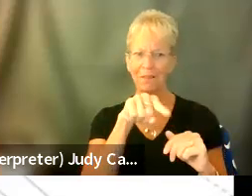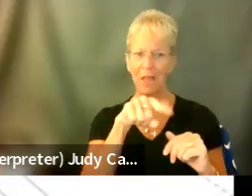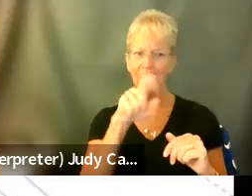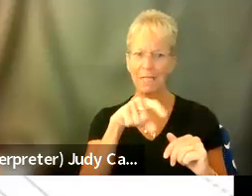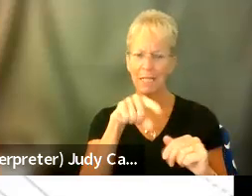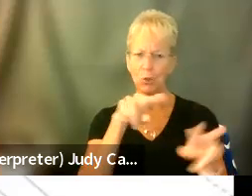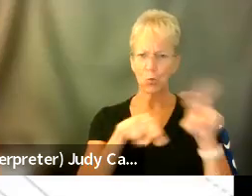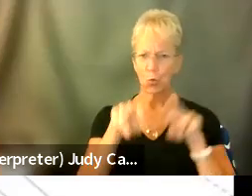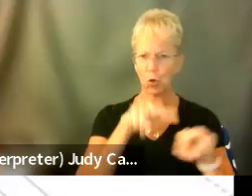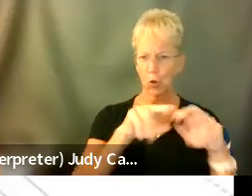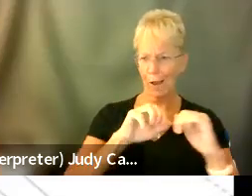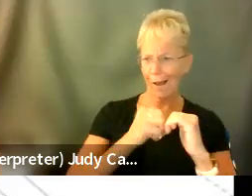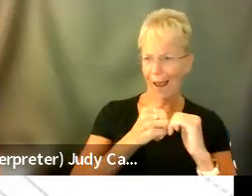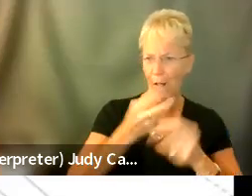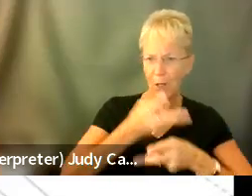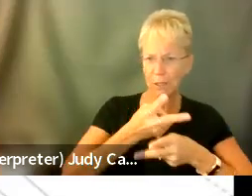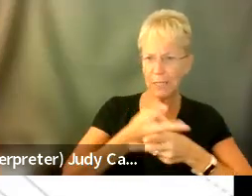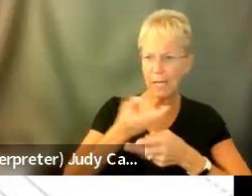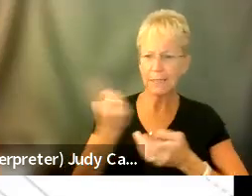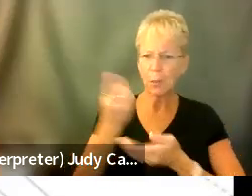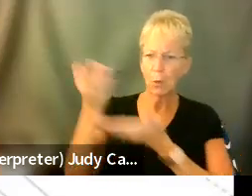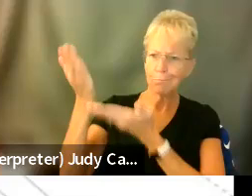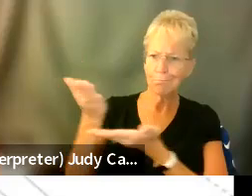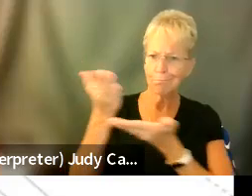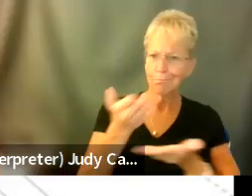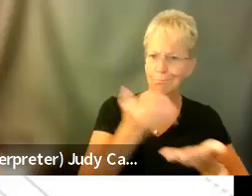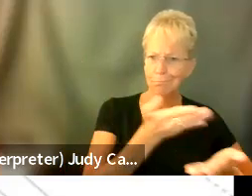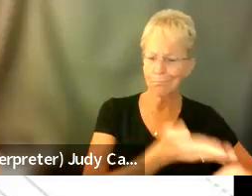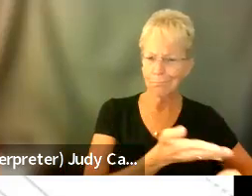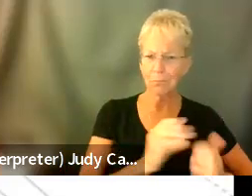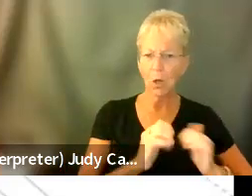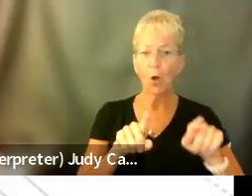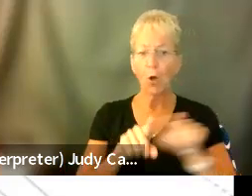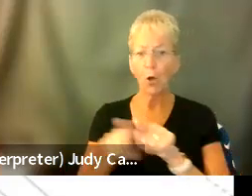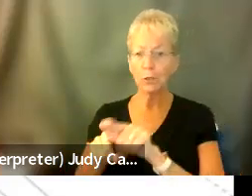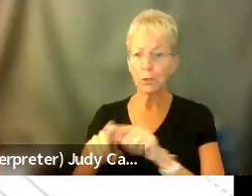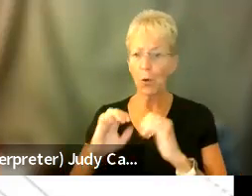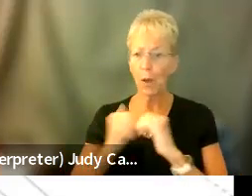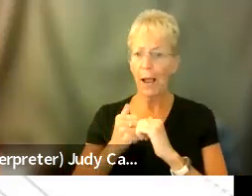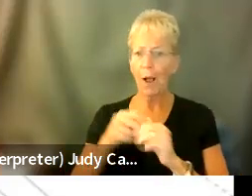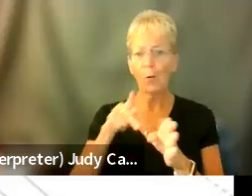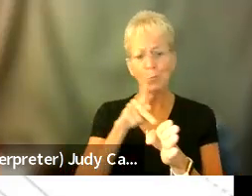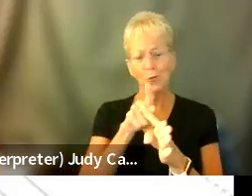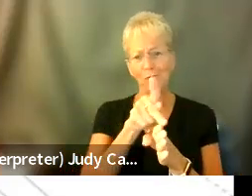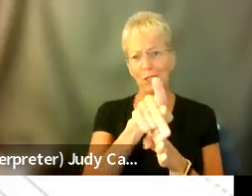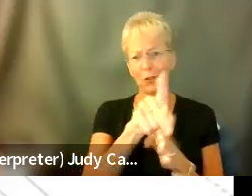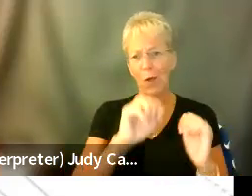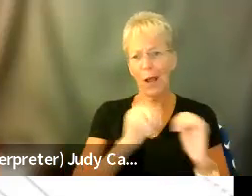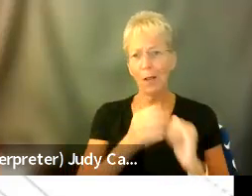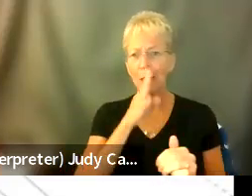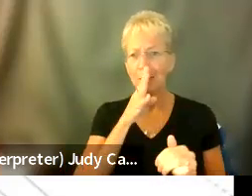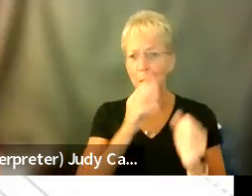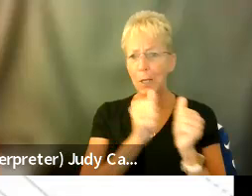look at how they're taking somebody down the stairs. They also need to look at how the professionalism of how they speak with